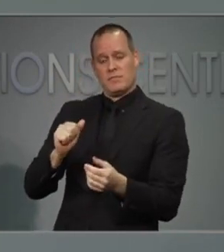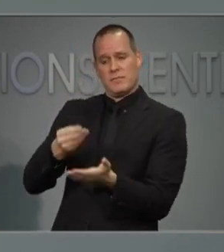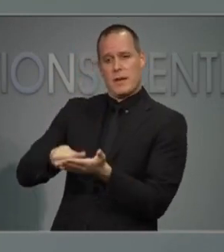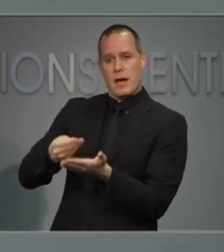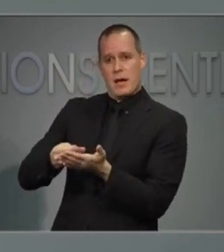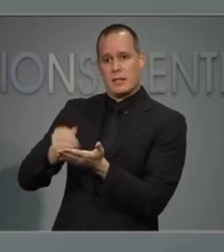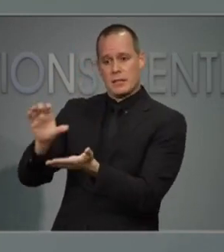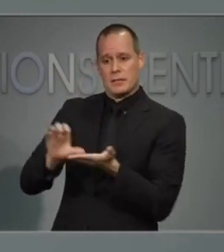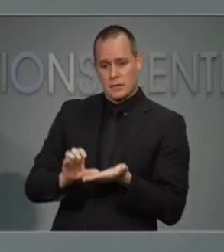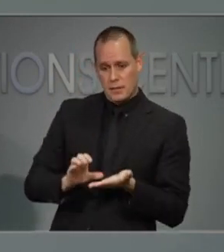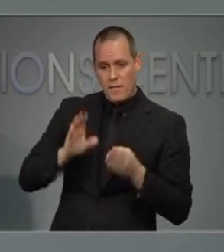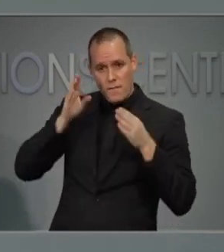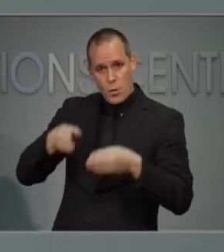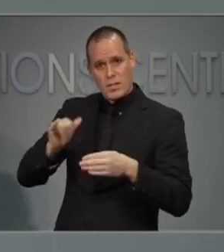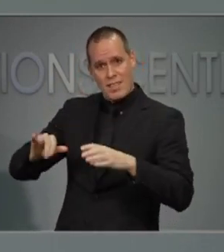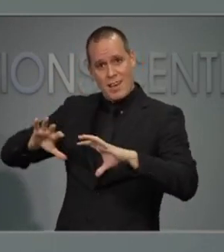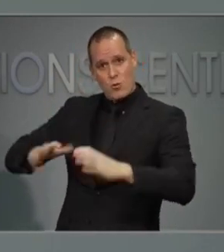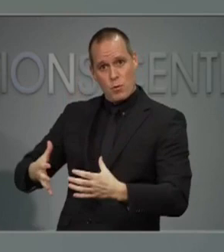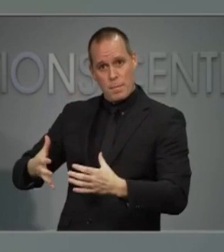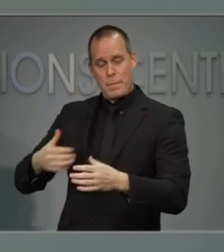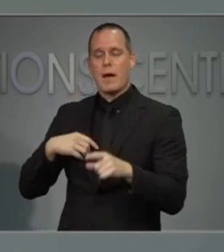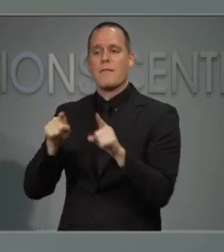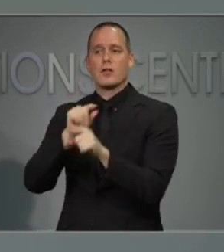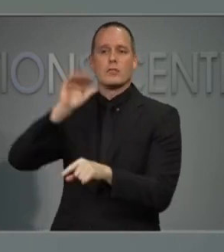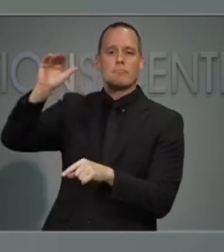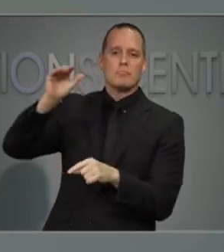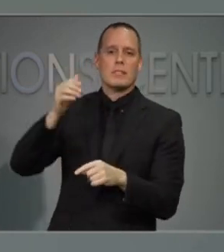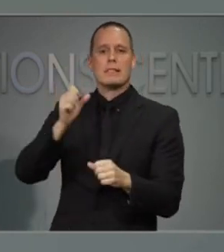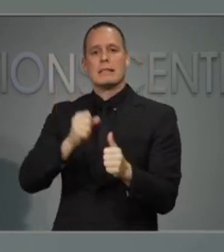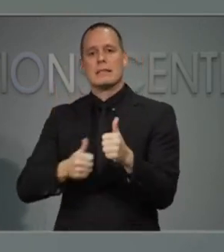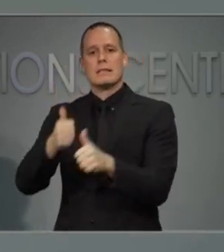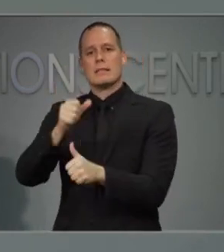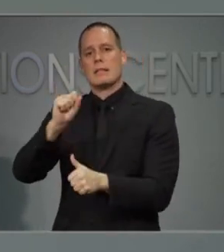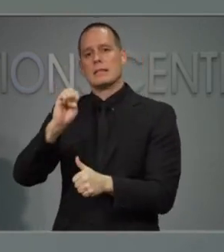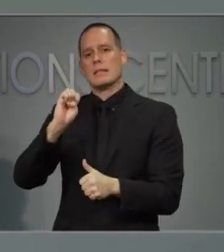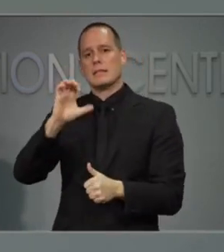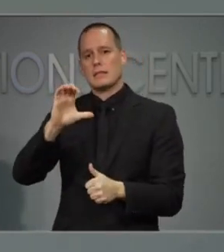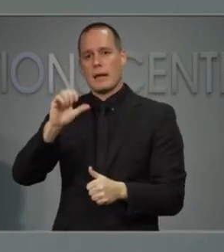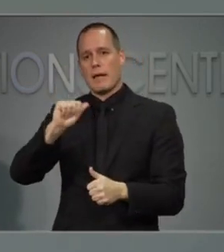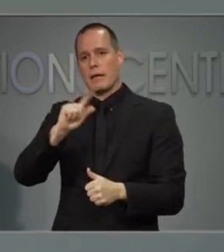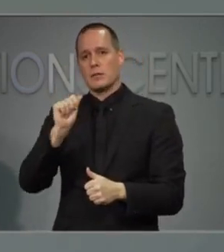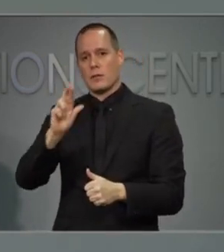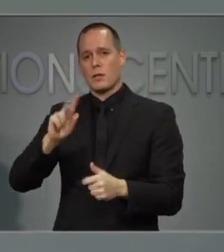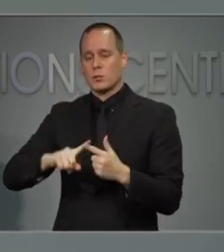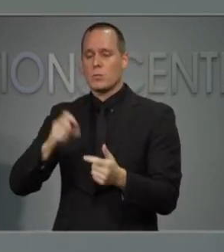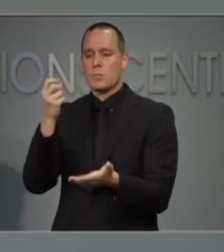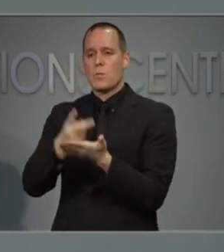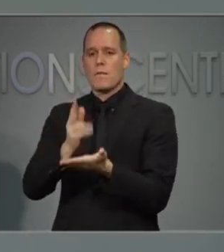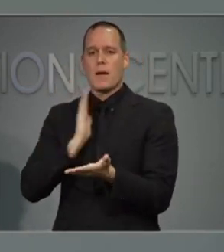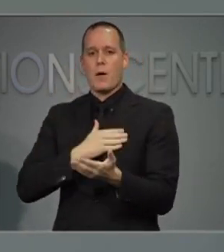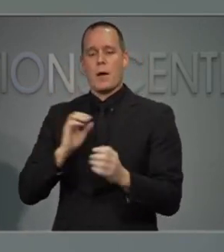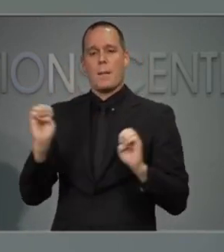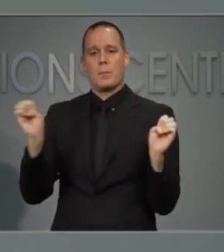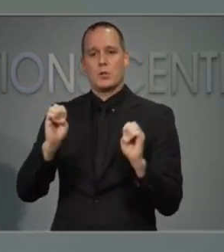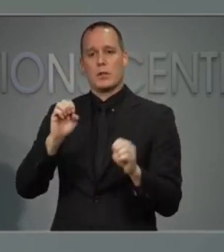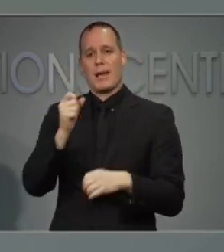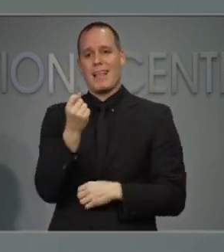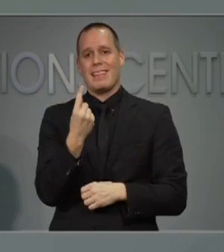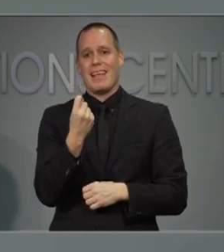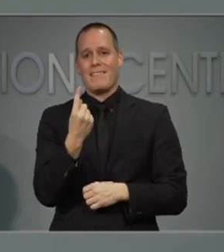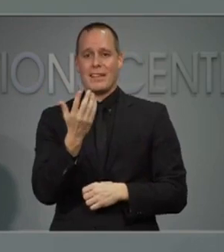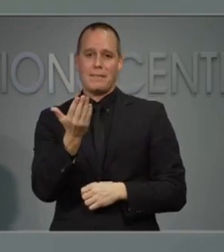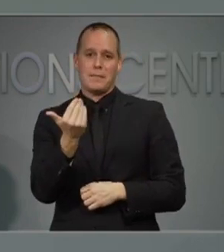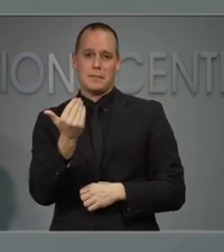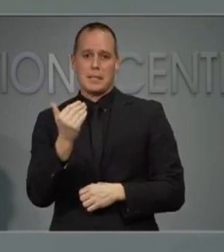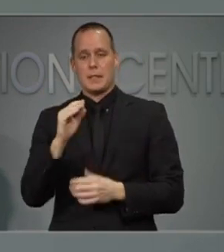uninsured providers, I've also asked Secretary Azar to approve our emergency 1115 Medicaid